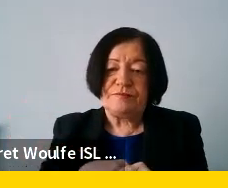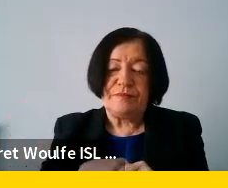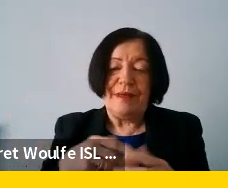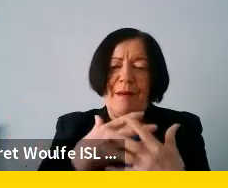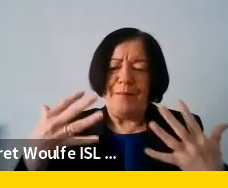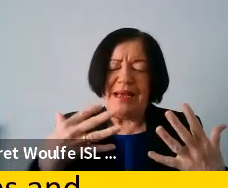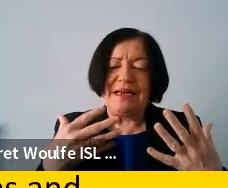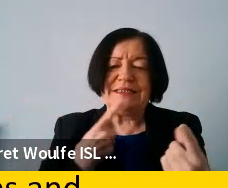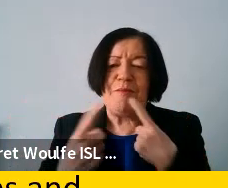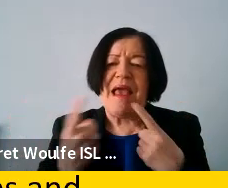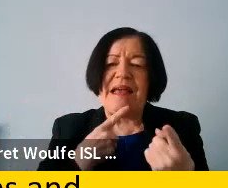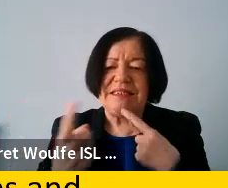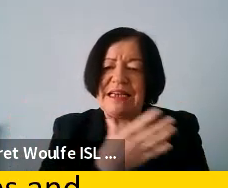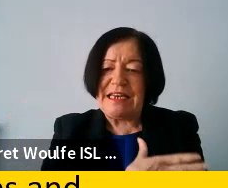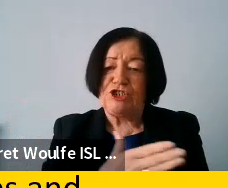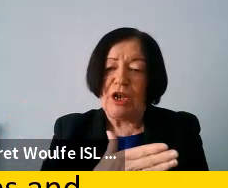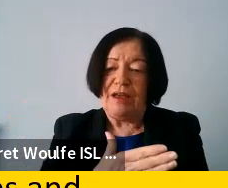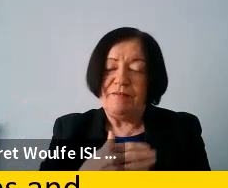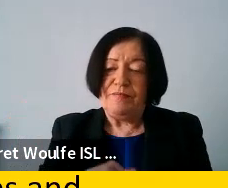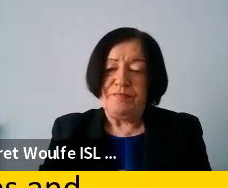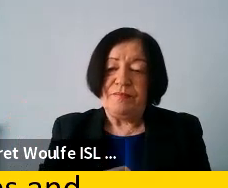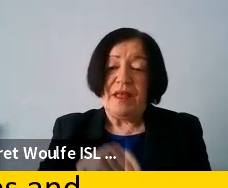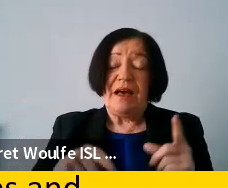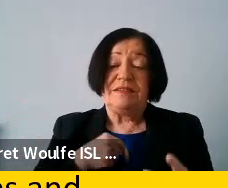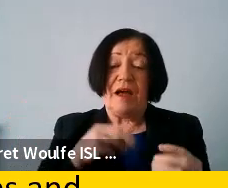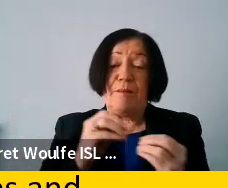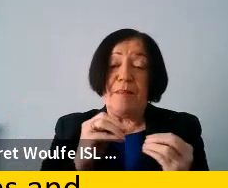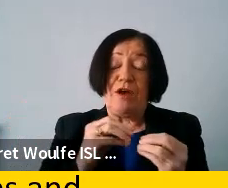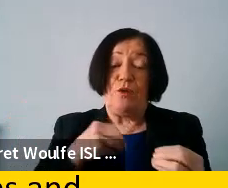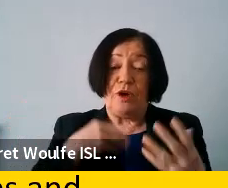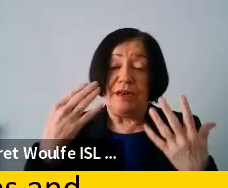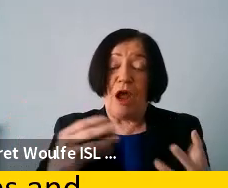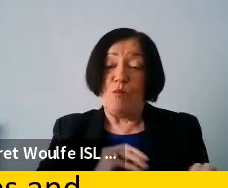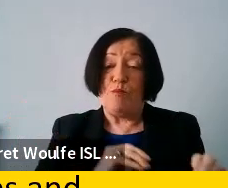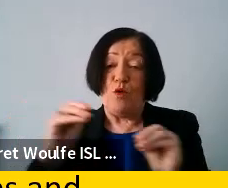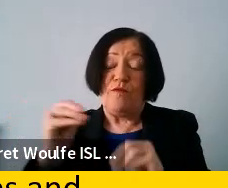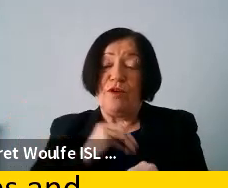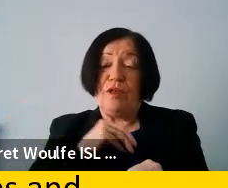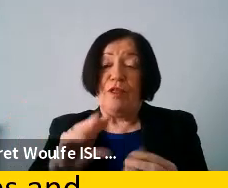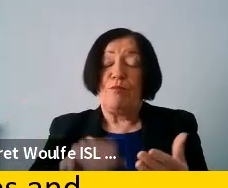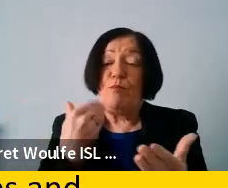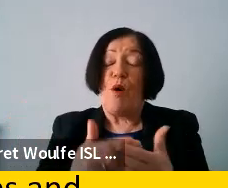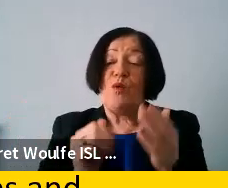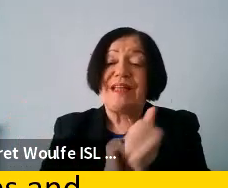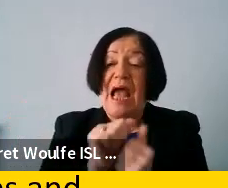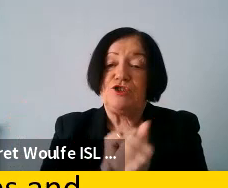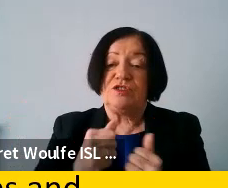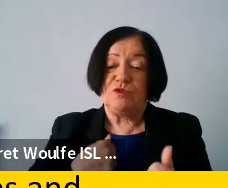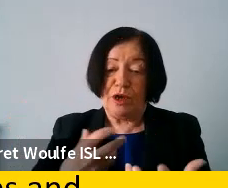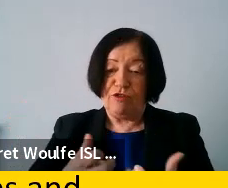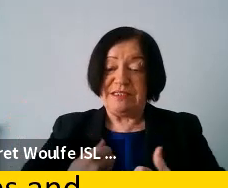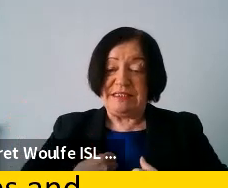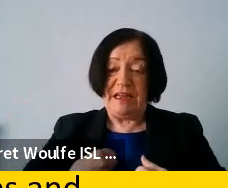debate and issue. So as I said, we are now moving to the proposed actions that we received